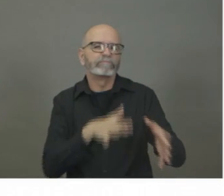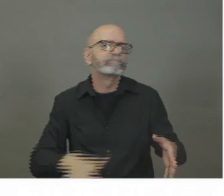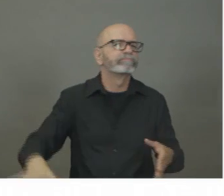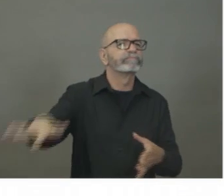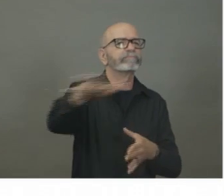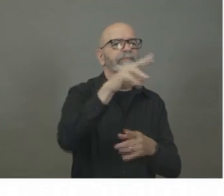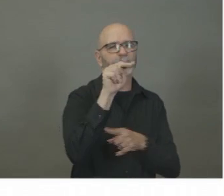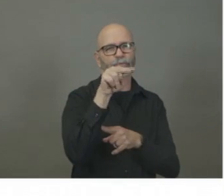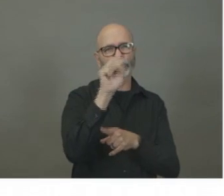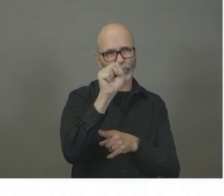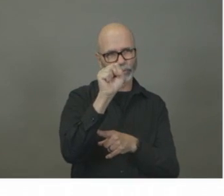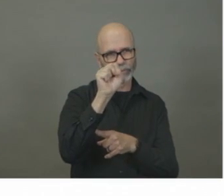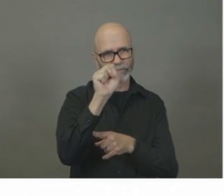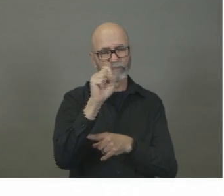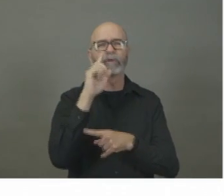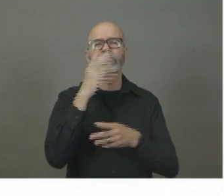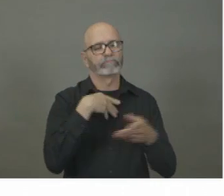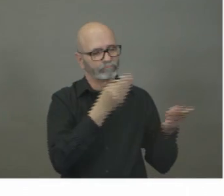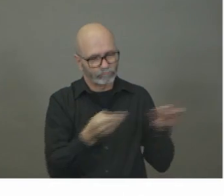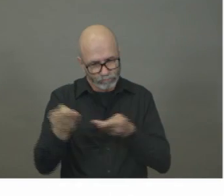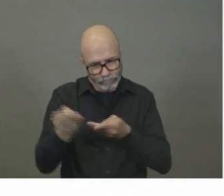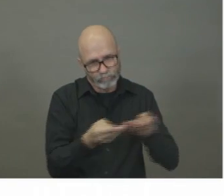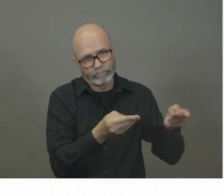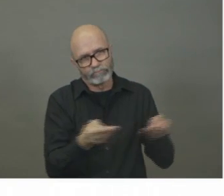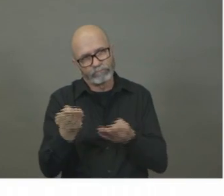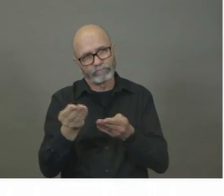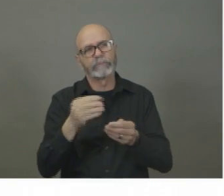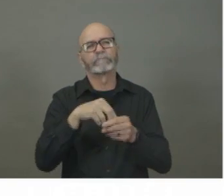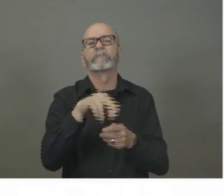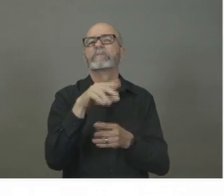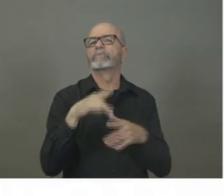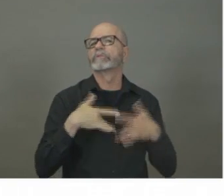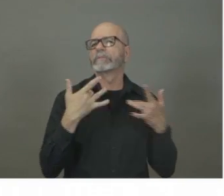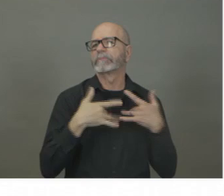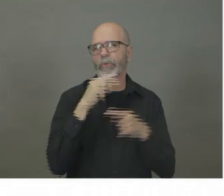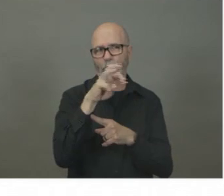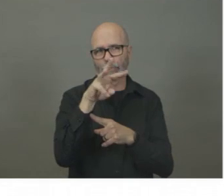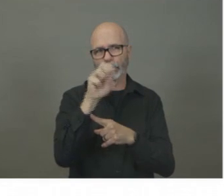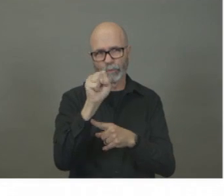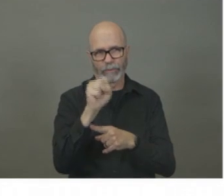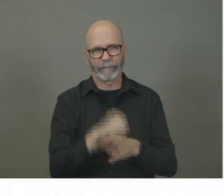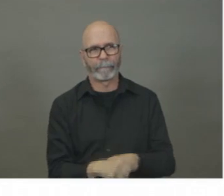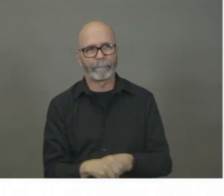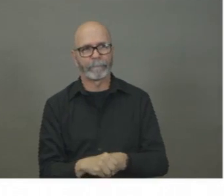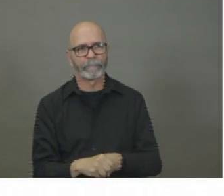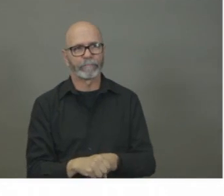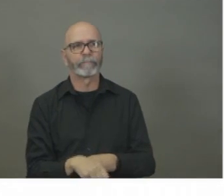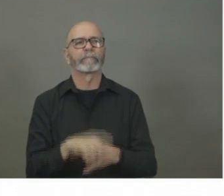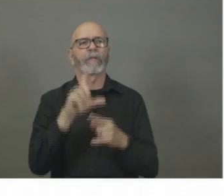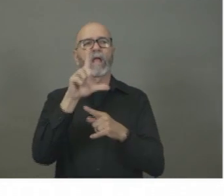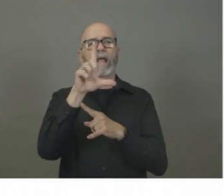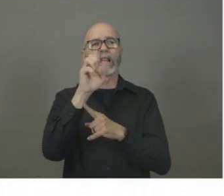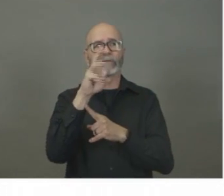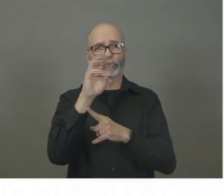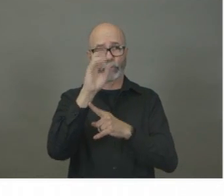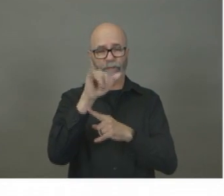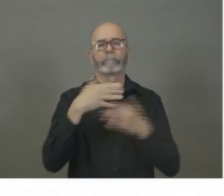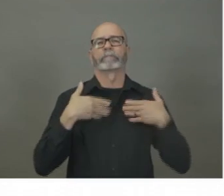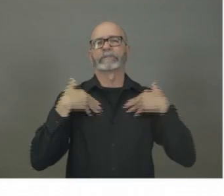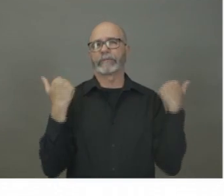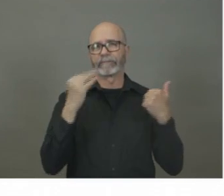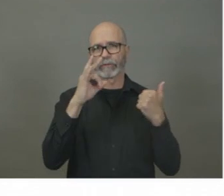this morning's news conference. Joining us today are the Honourable Randy Delory, Minister of Health for the Province of Nova Scotia,